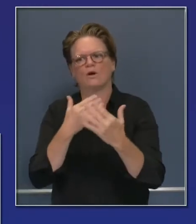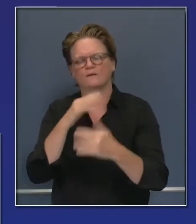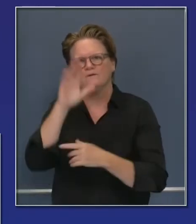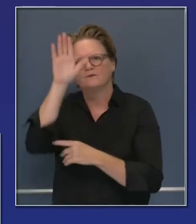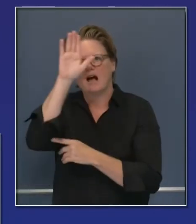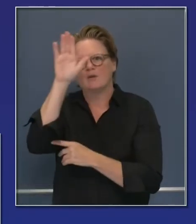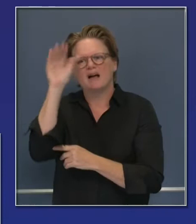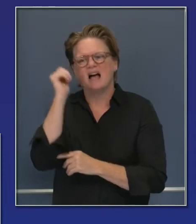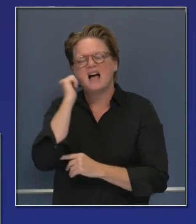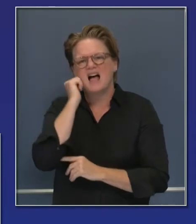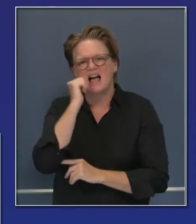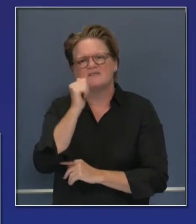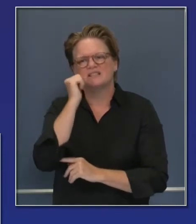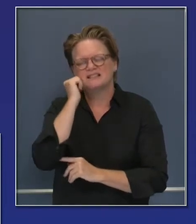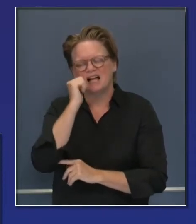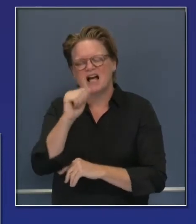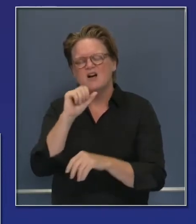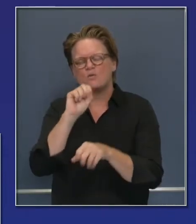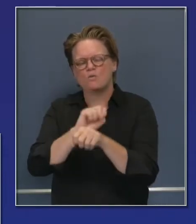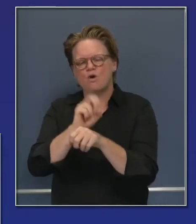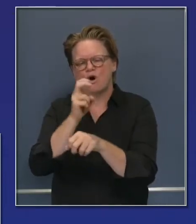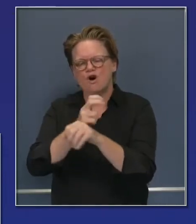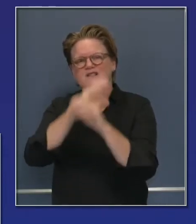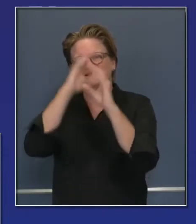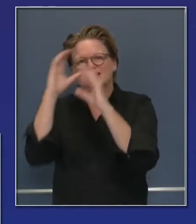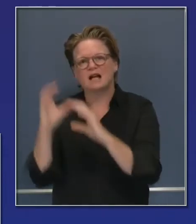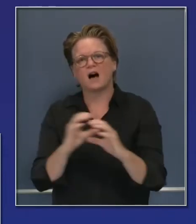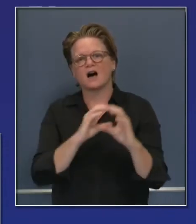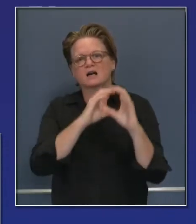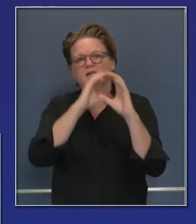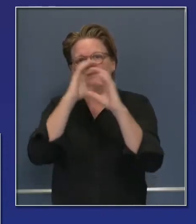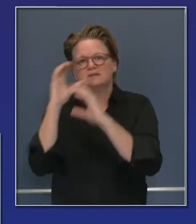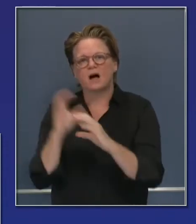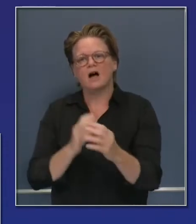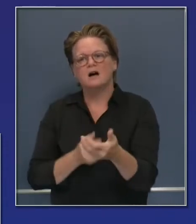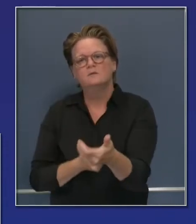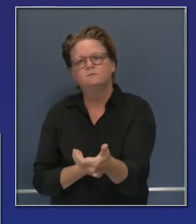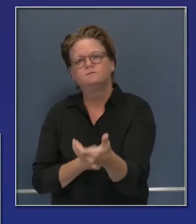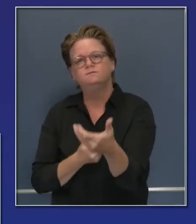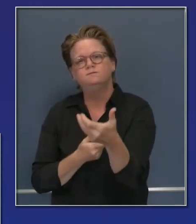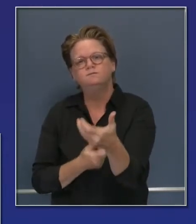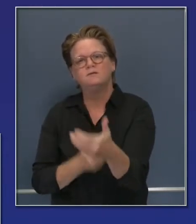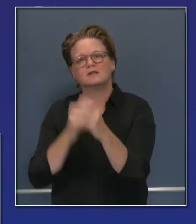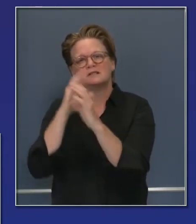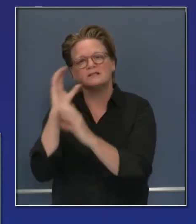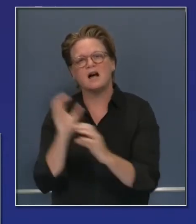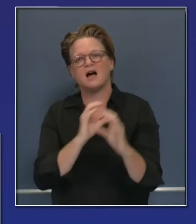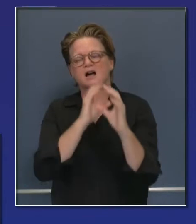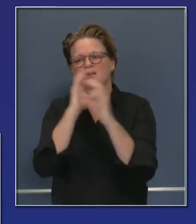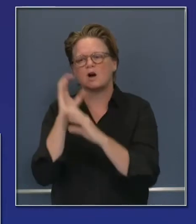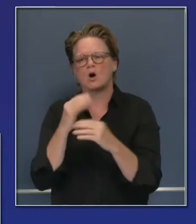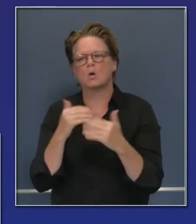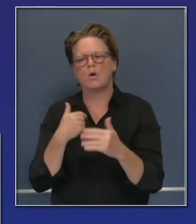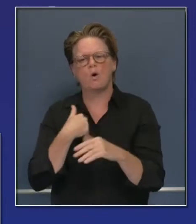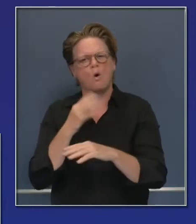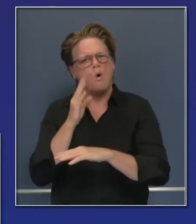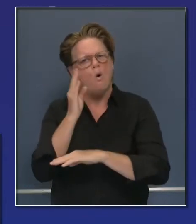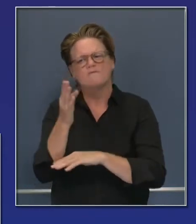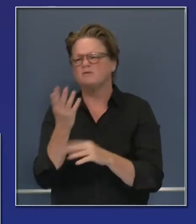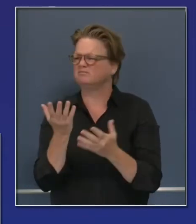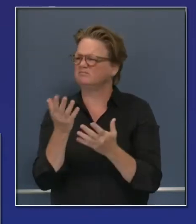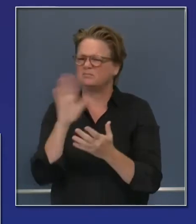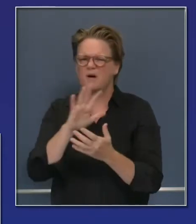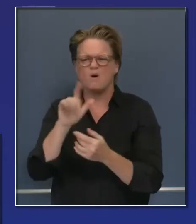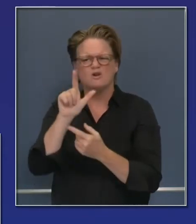what is top of mind in our consciousness, these two dozen large-scale wildfires, but trying to mitigate the impact and spread